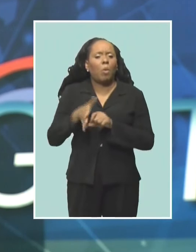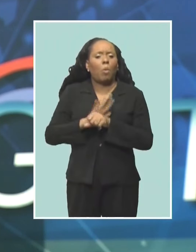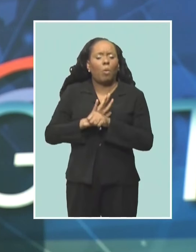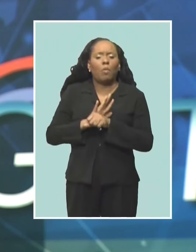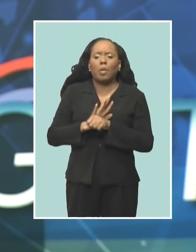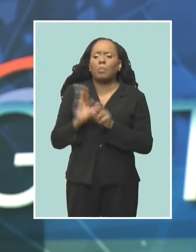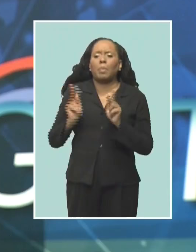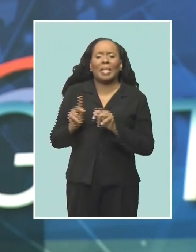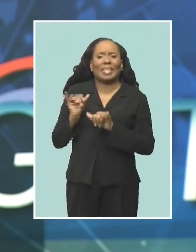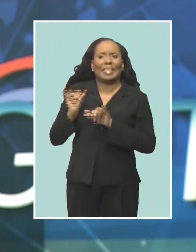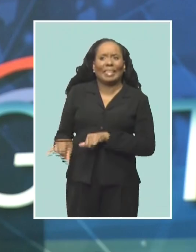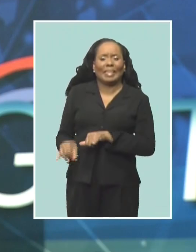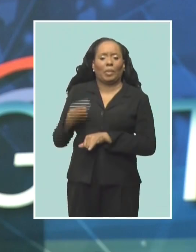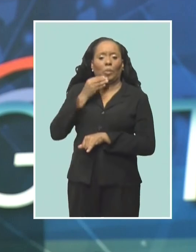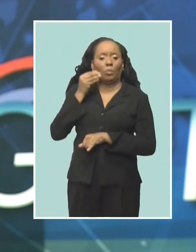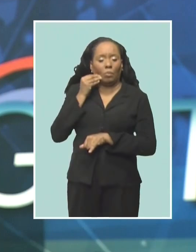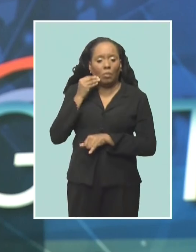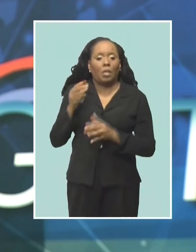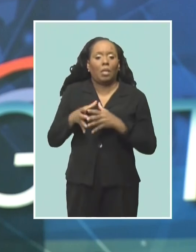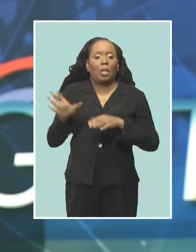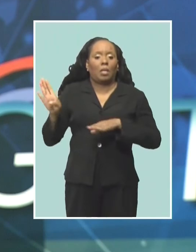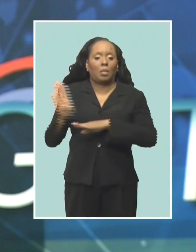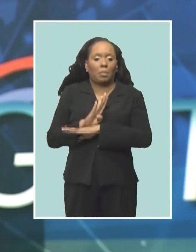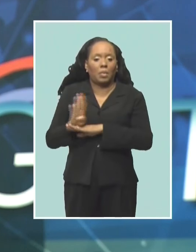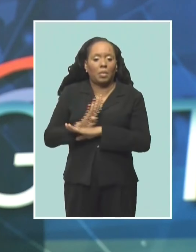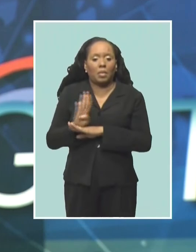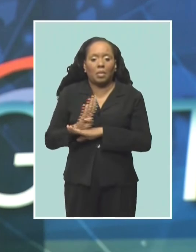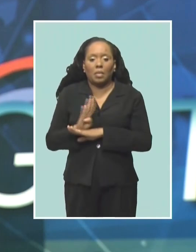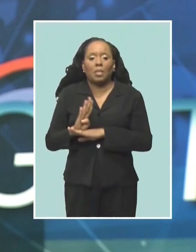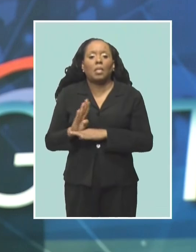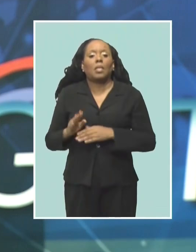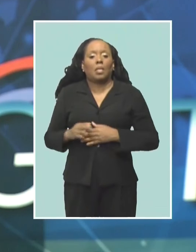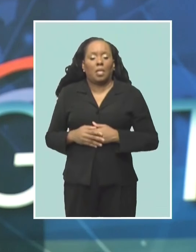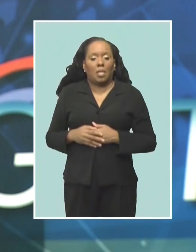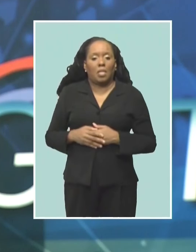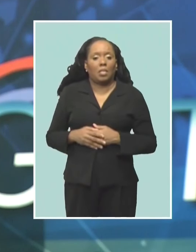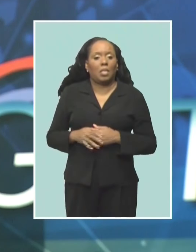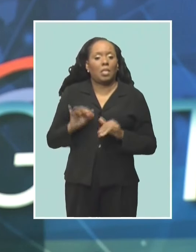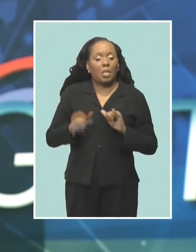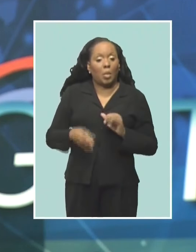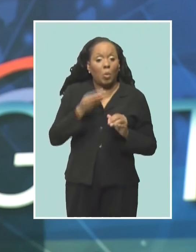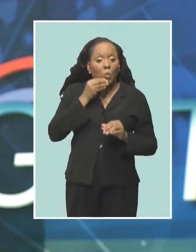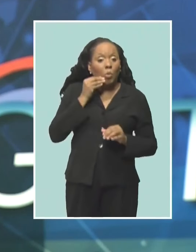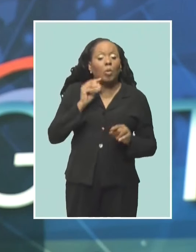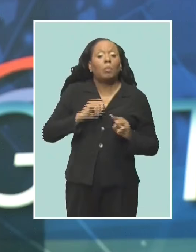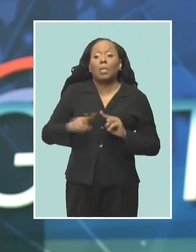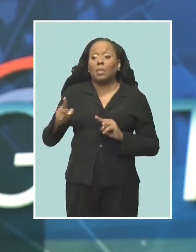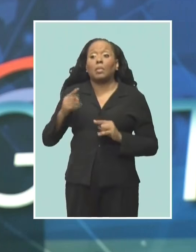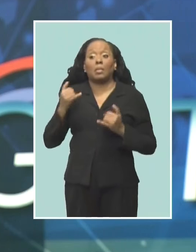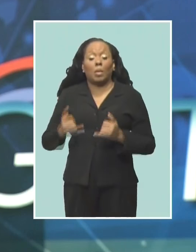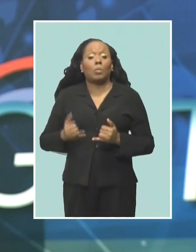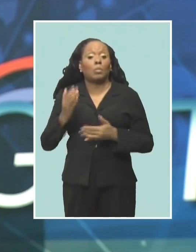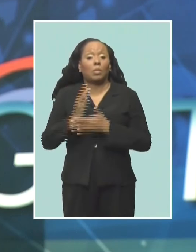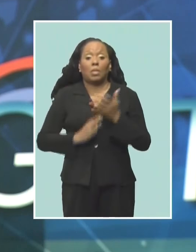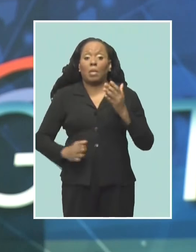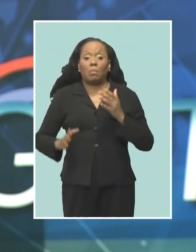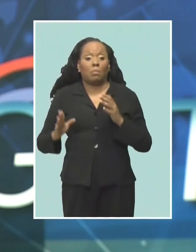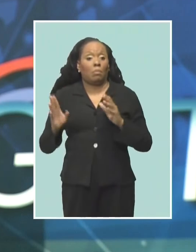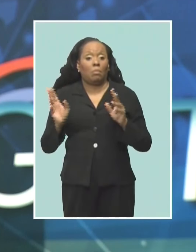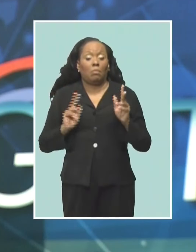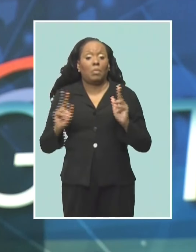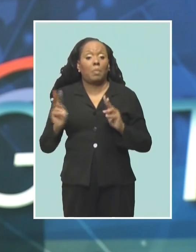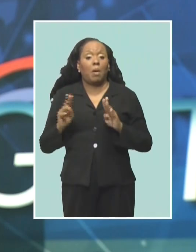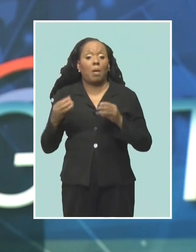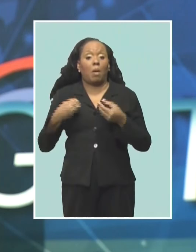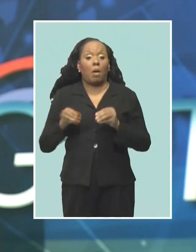COVID-19 pandemic, a lot of businesses reverted to a return to the office, which, in his opinion, is the equivalent of taking